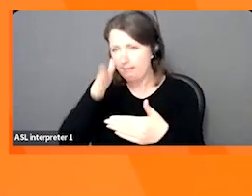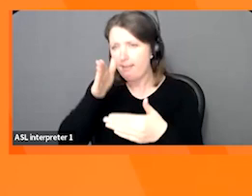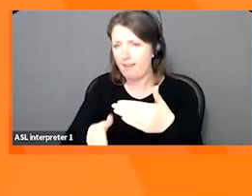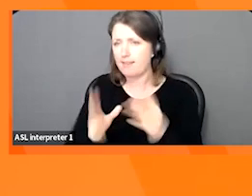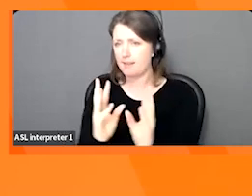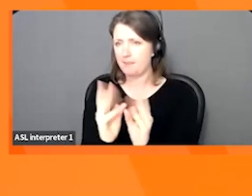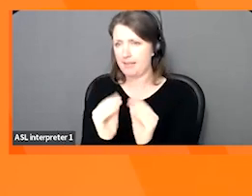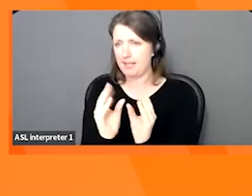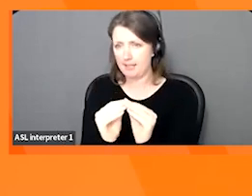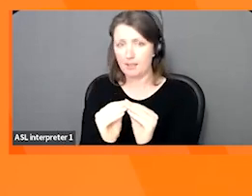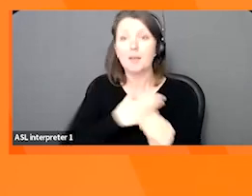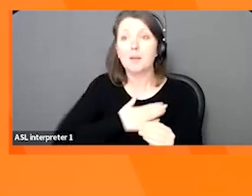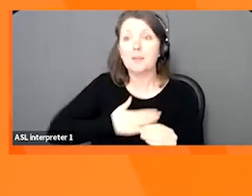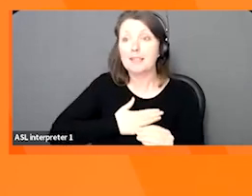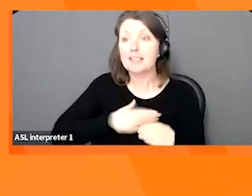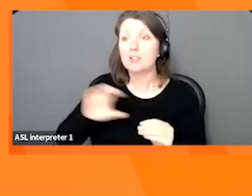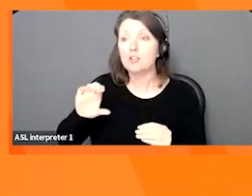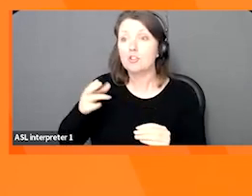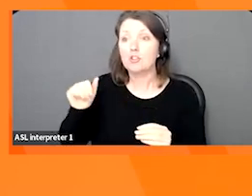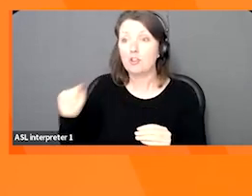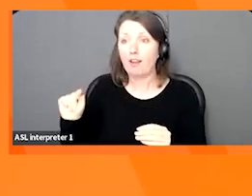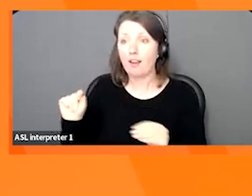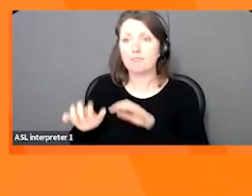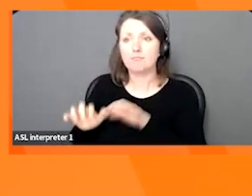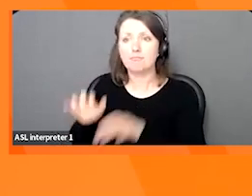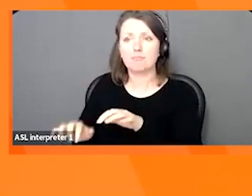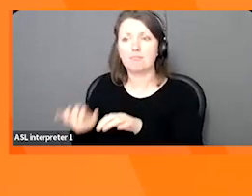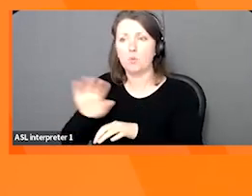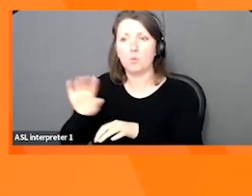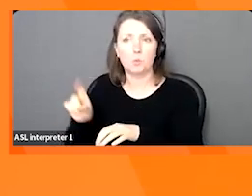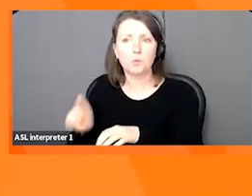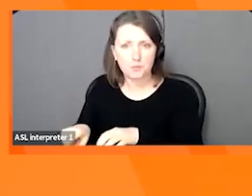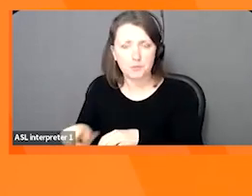chat. And we're really looking forward to engaging with you at the end of the presentation.